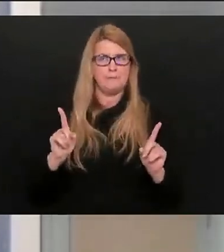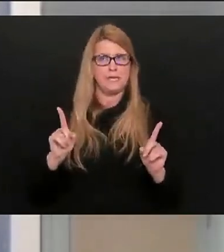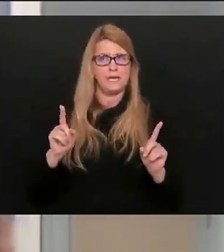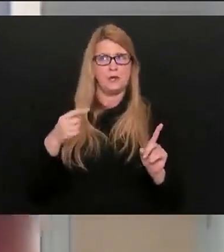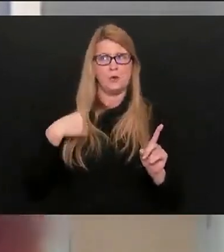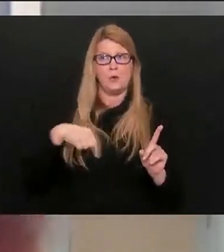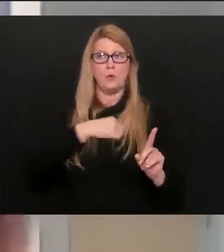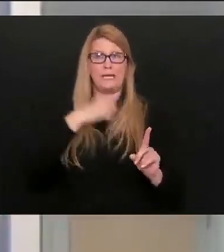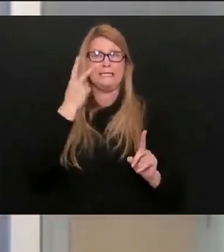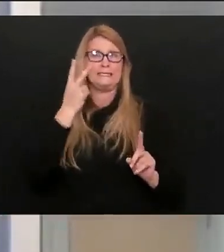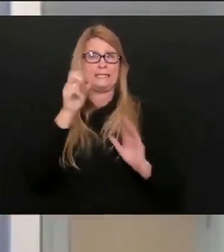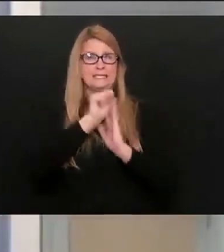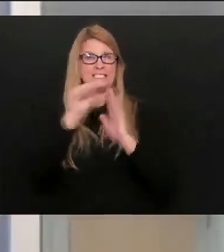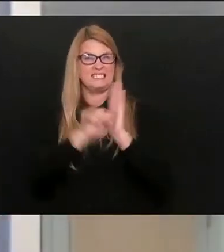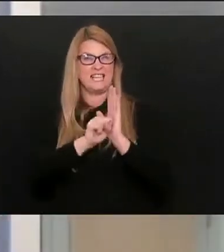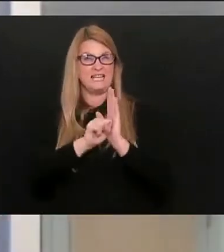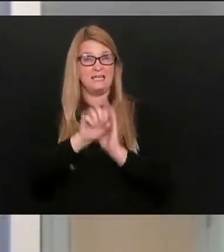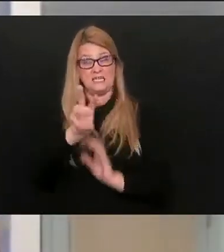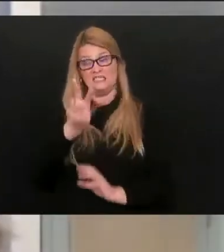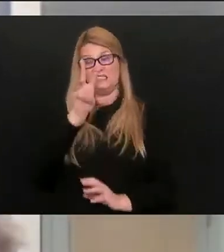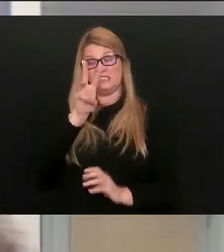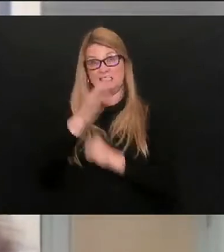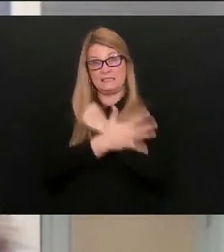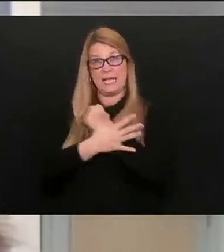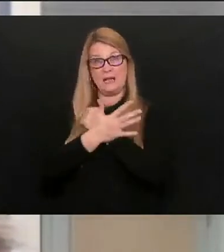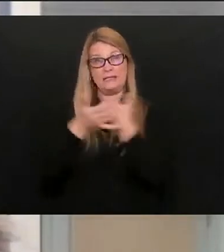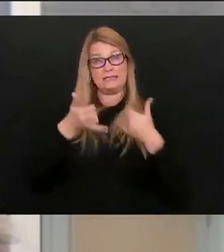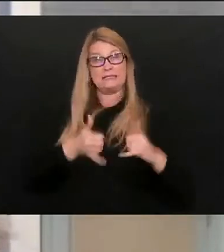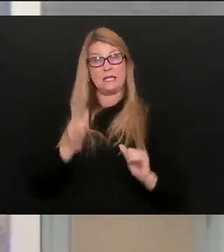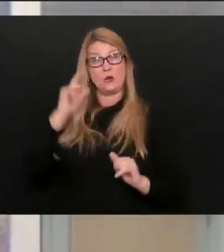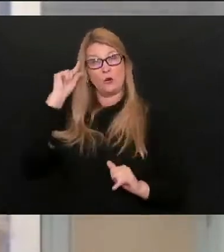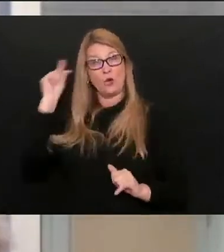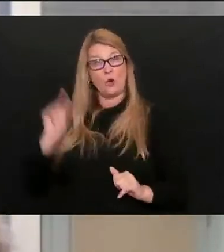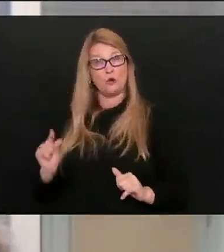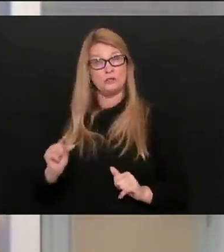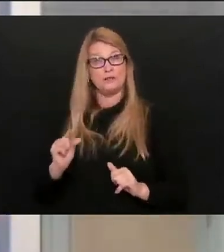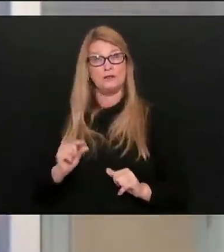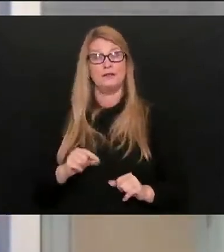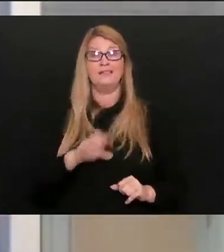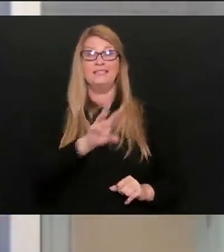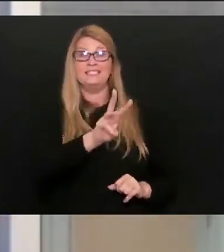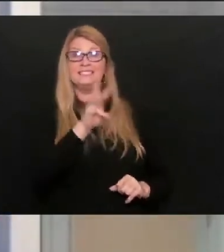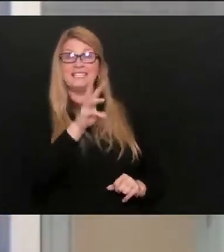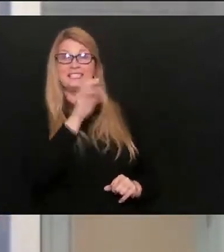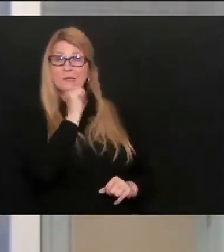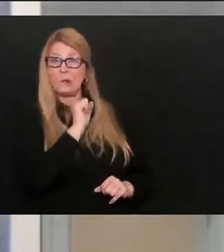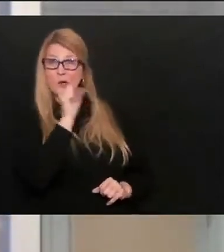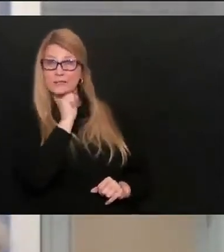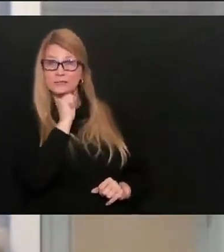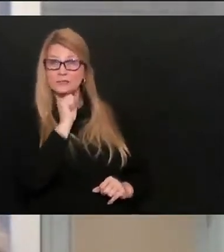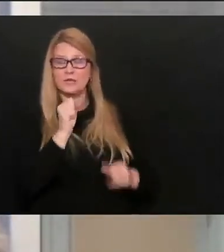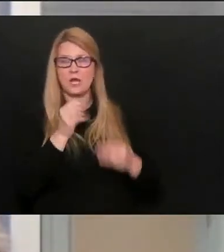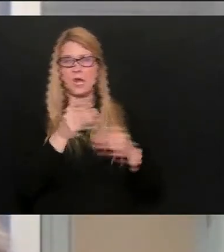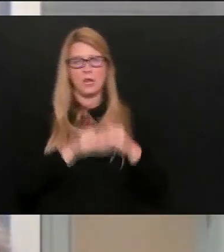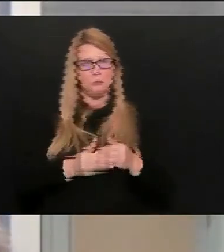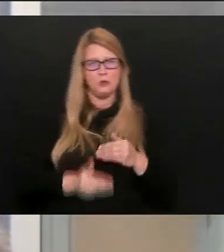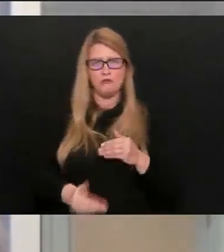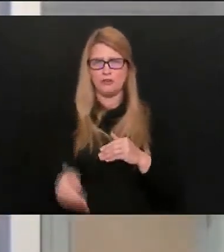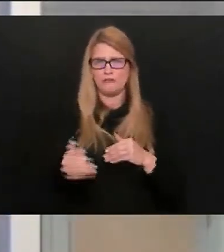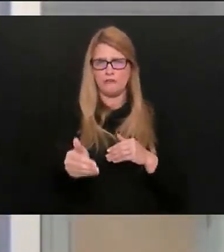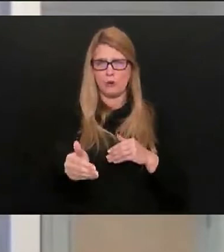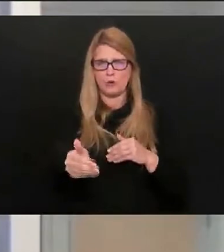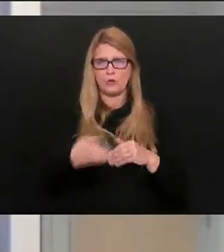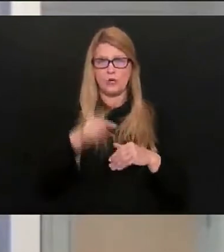see there's six counties that are gold, six counties that are orange. As you move forward with this, will you be